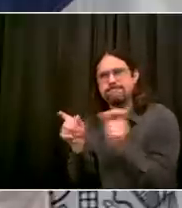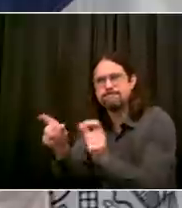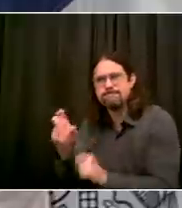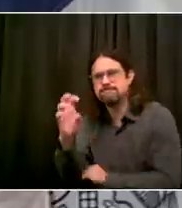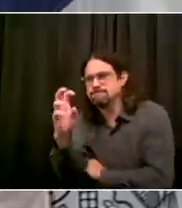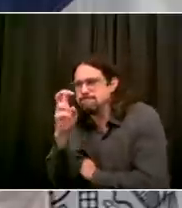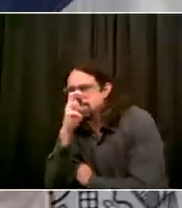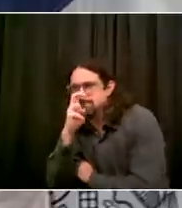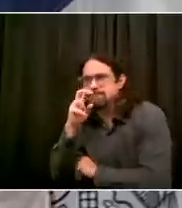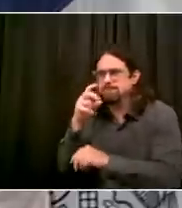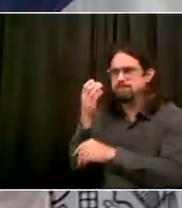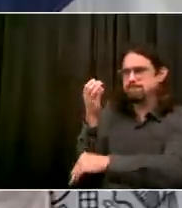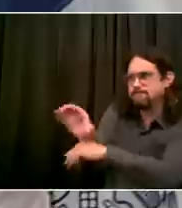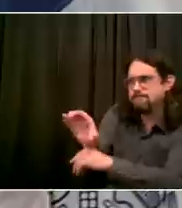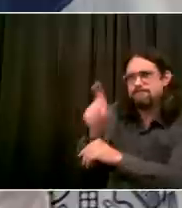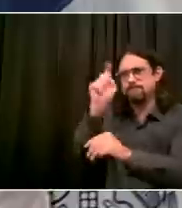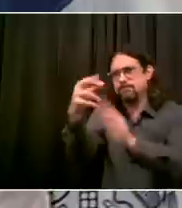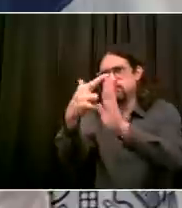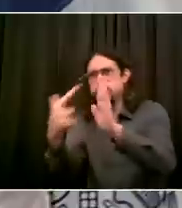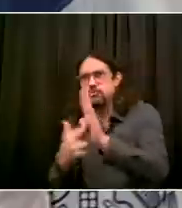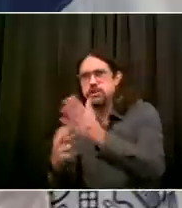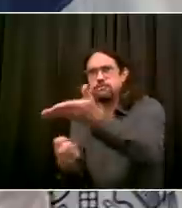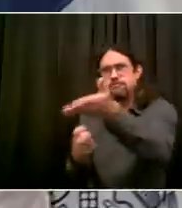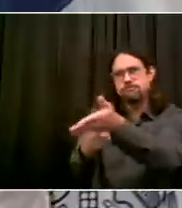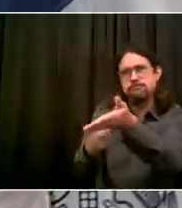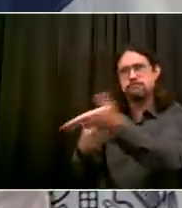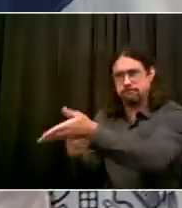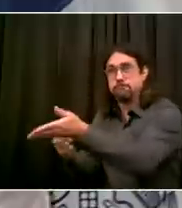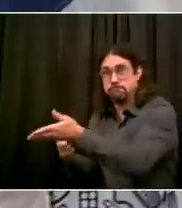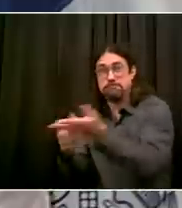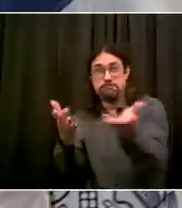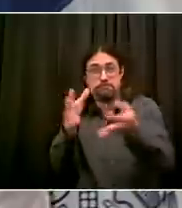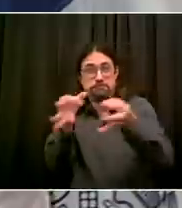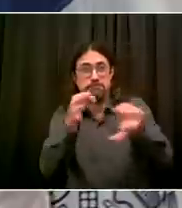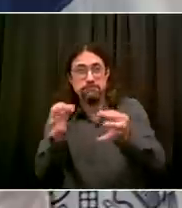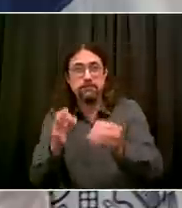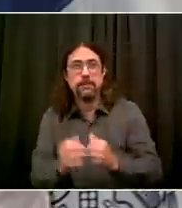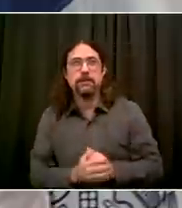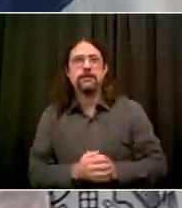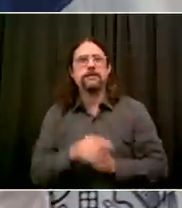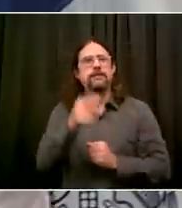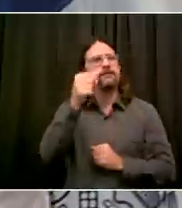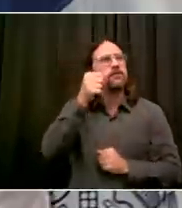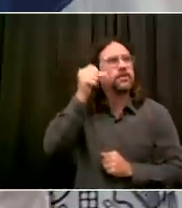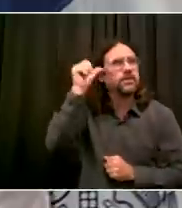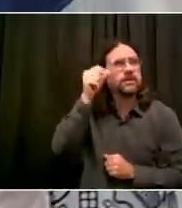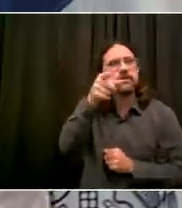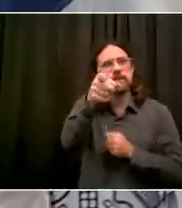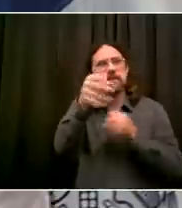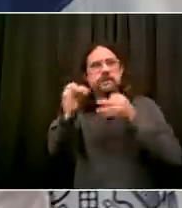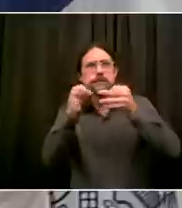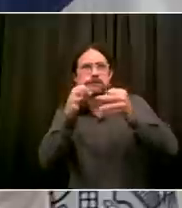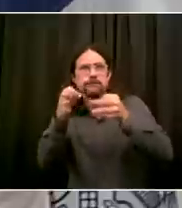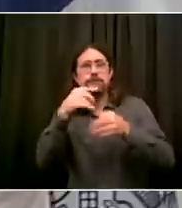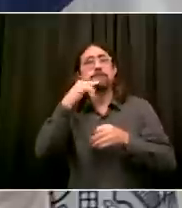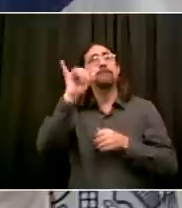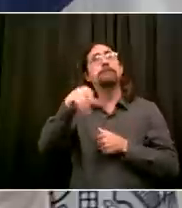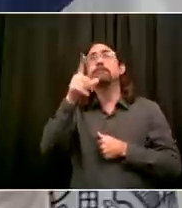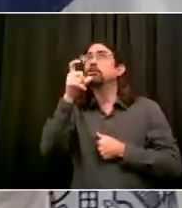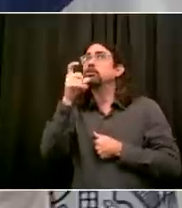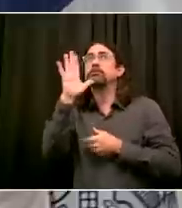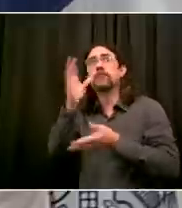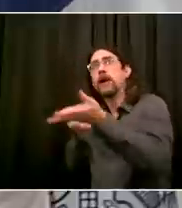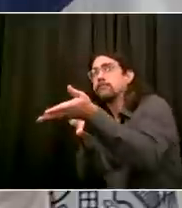NYPD officers don't wear their masks themselves. I'm wondering if at this point you find that perhaps some of the reticence on